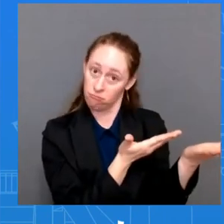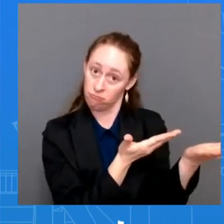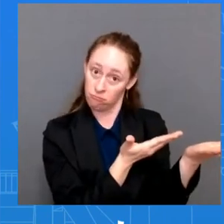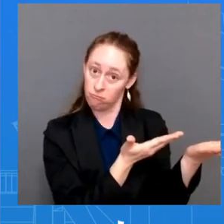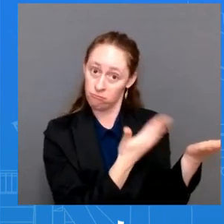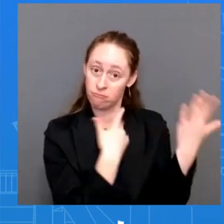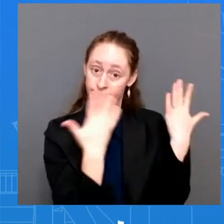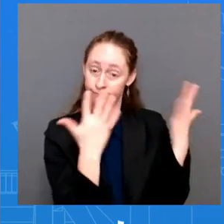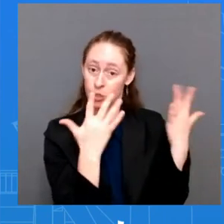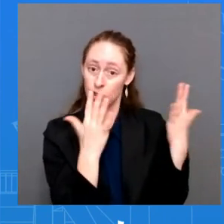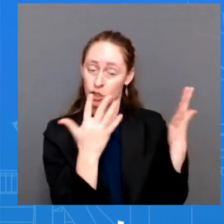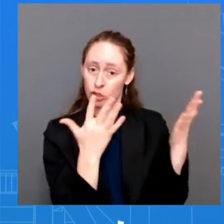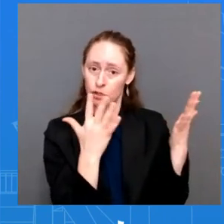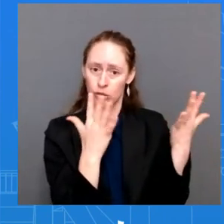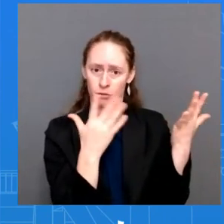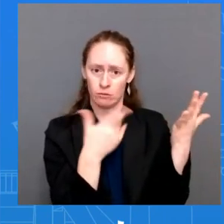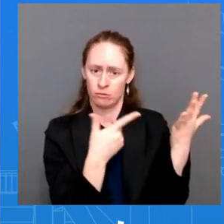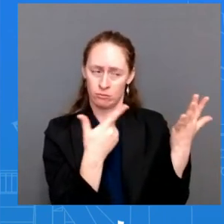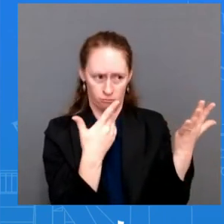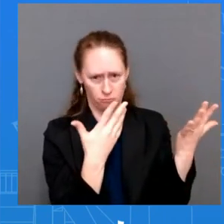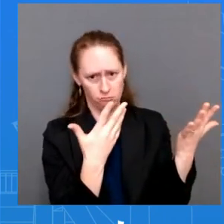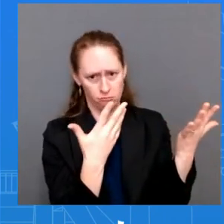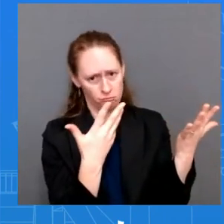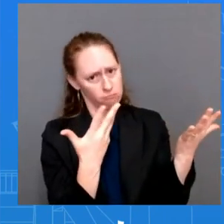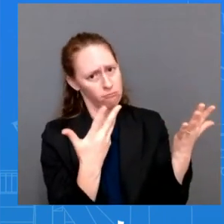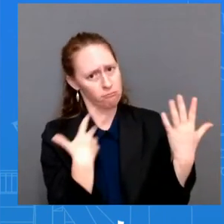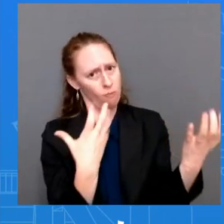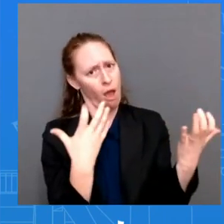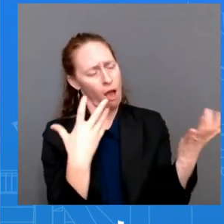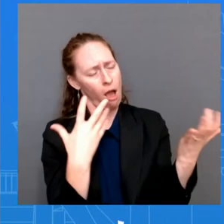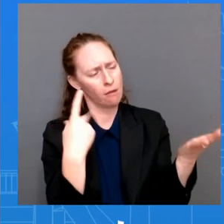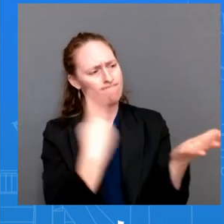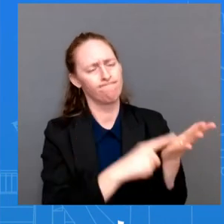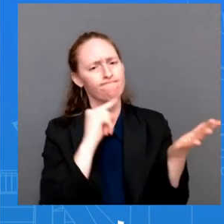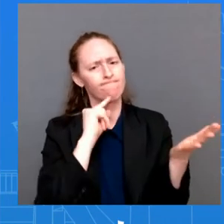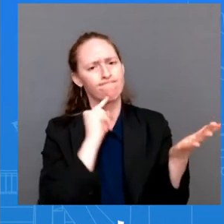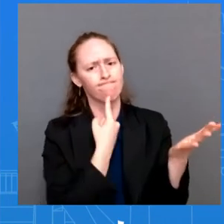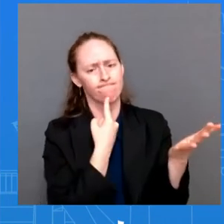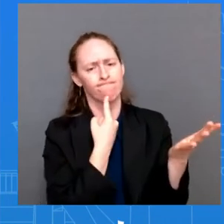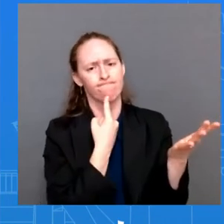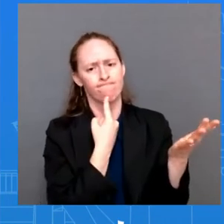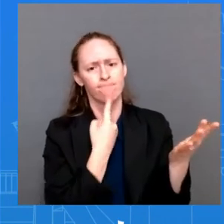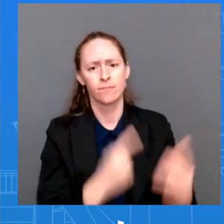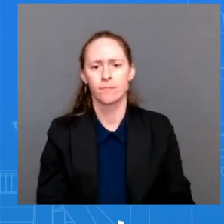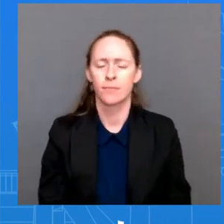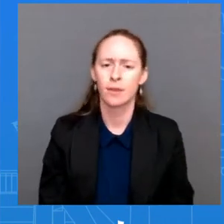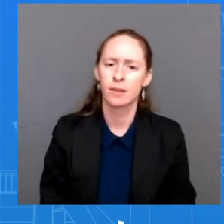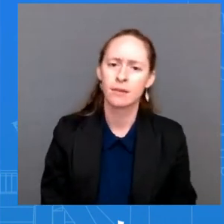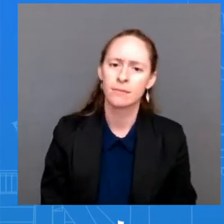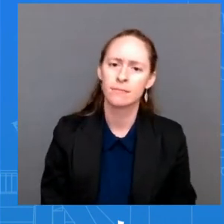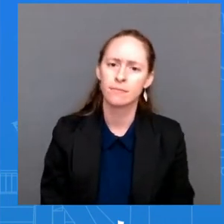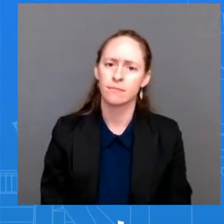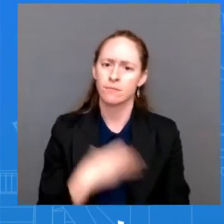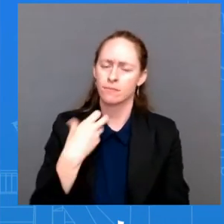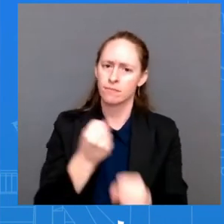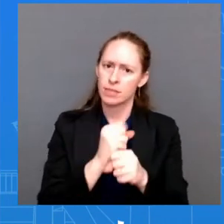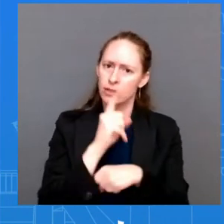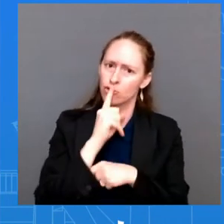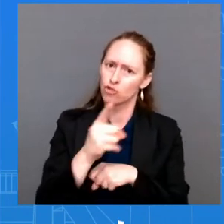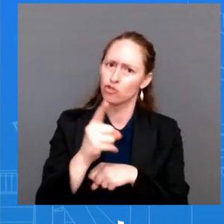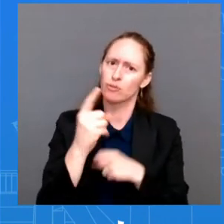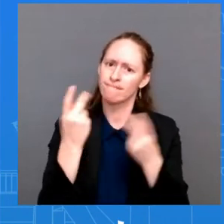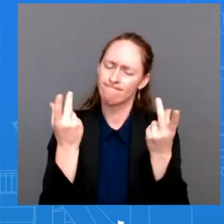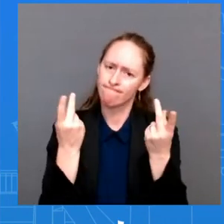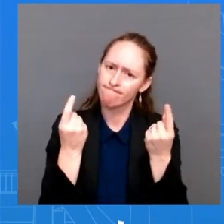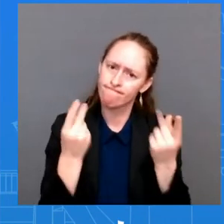uh conversation on that we want to uh make sure that we get this done as soon as possible uh what we have